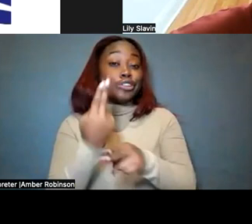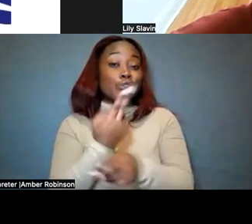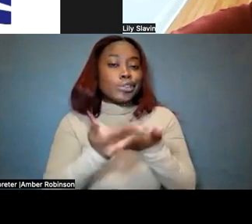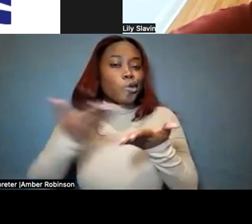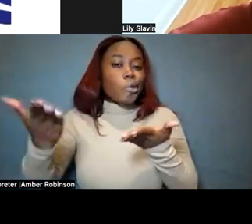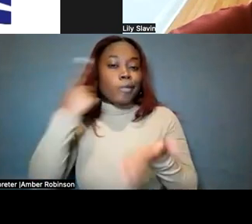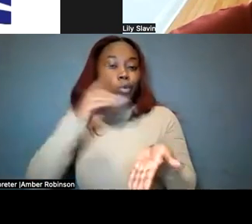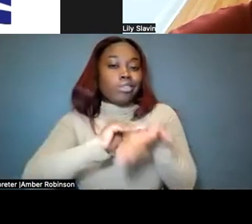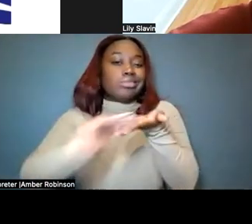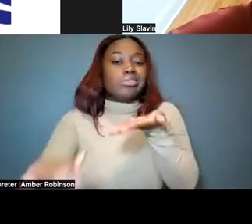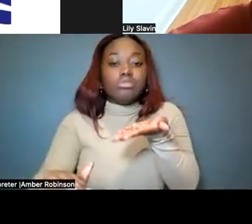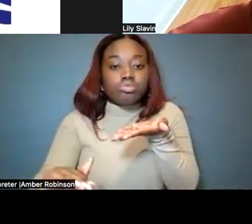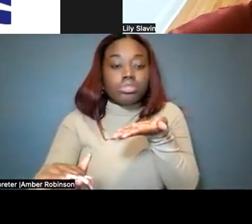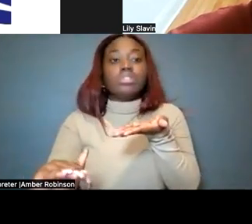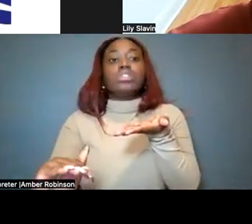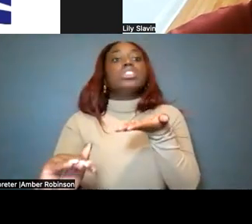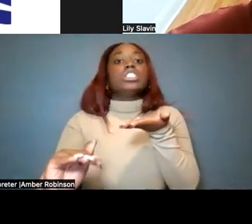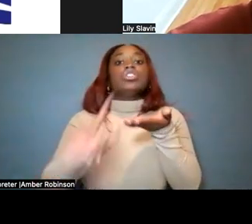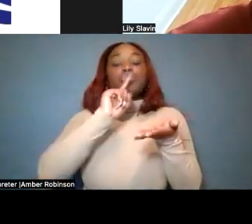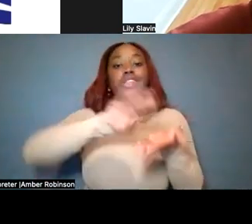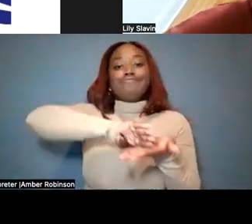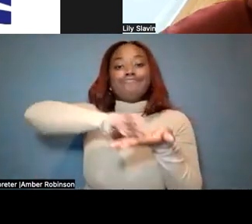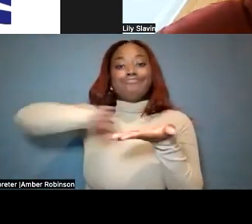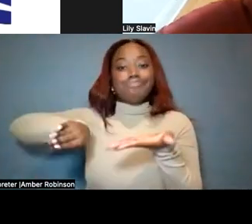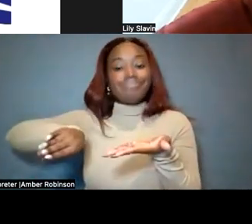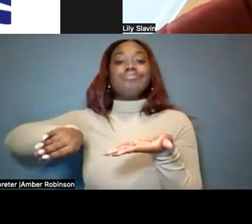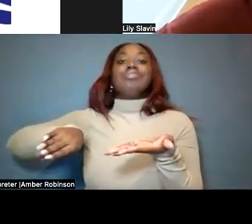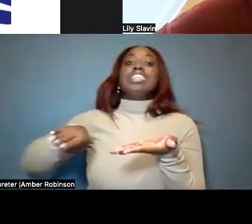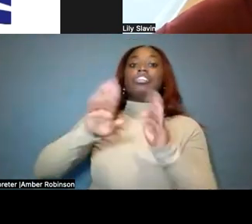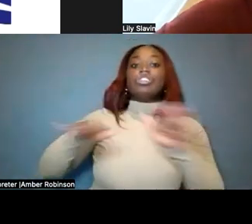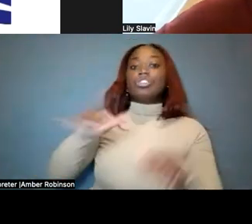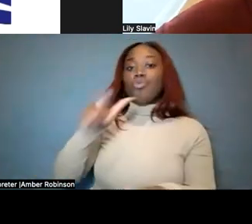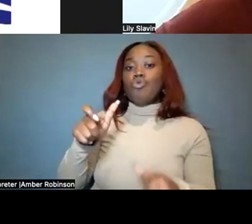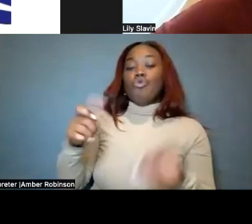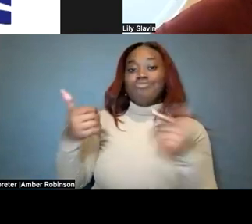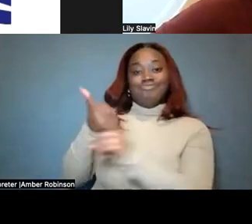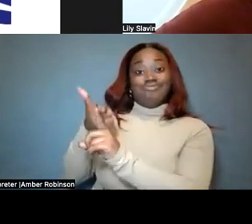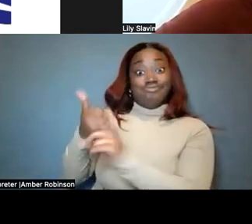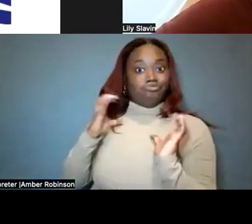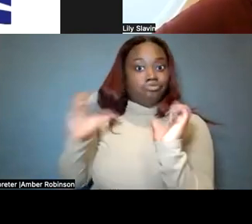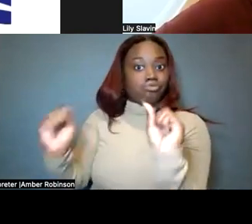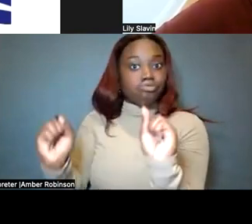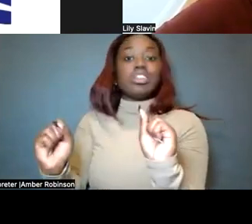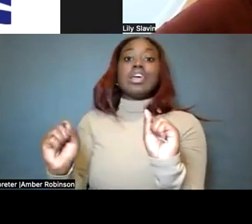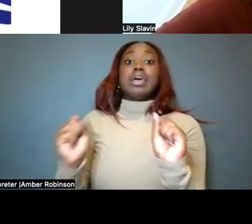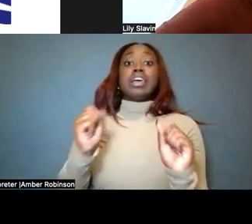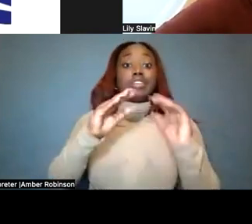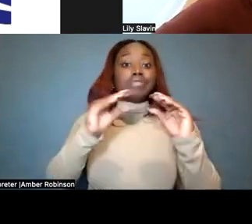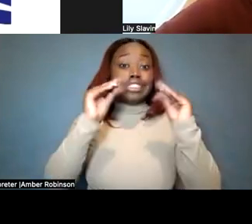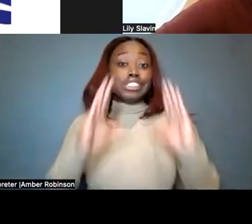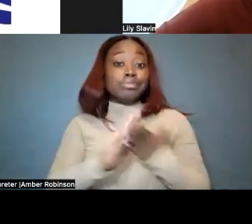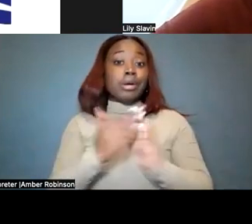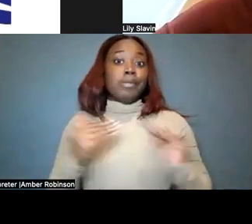to marginalize or exclude kids with charge because they're afraid. They're afraid they're going to get hurt